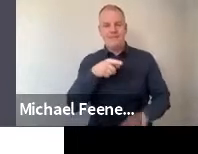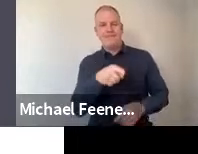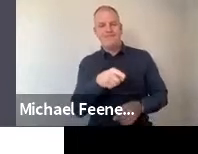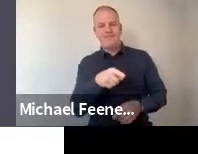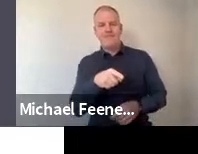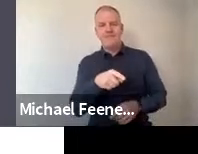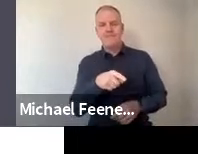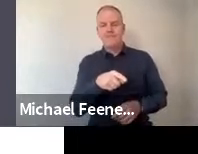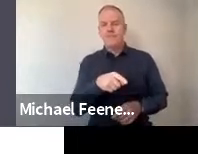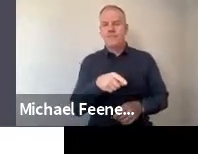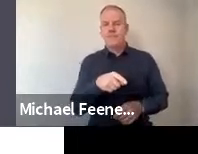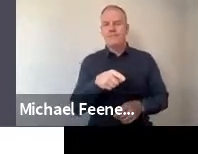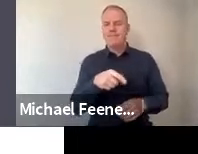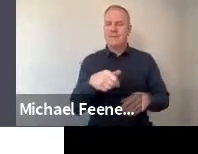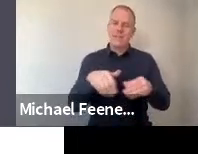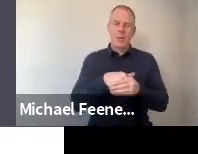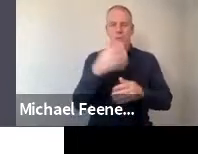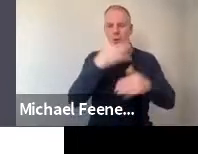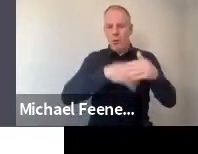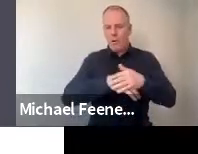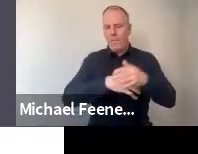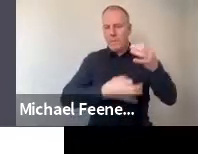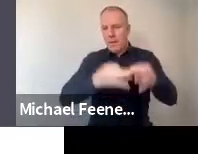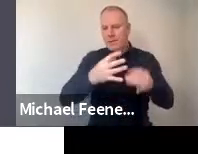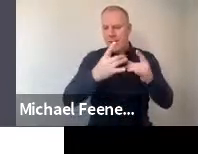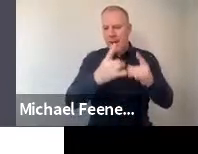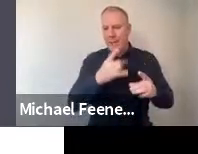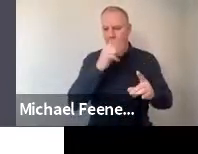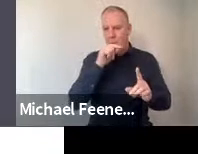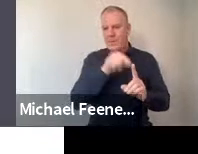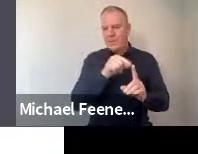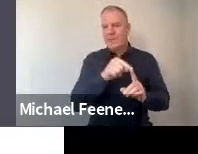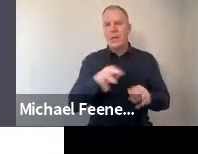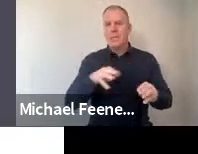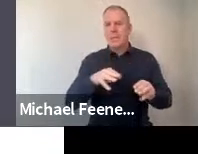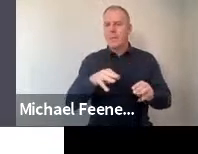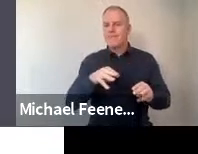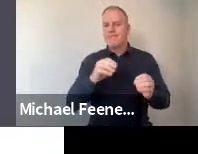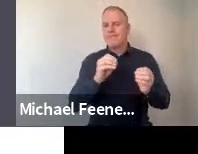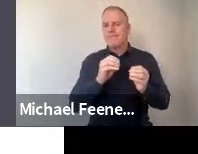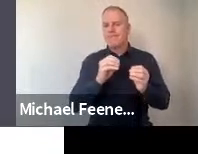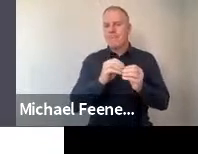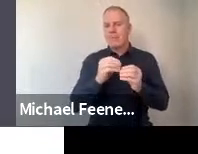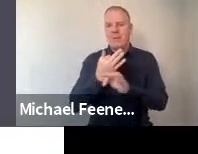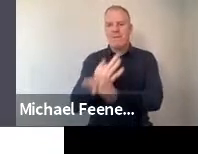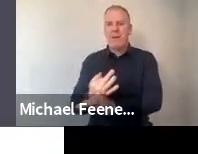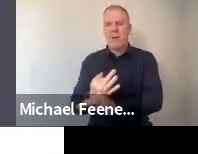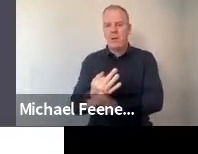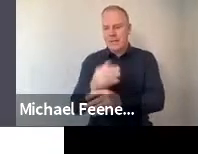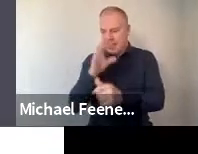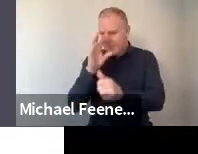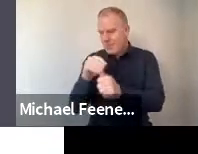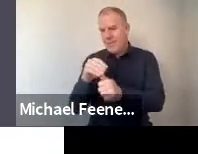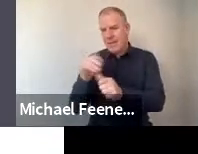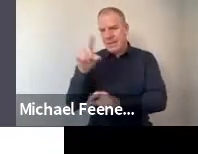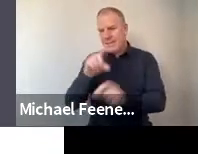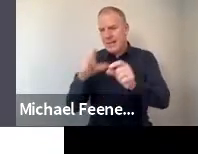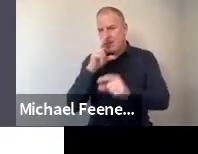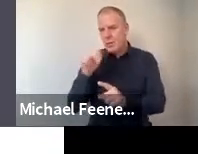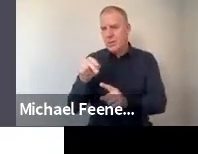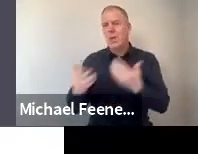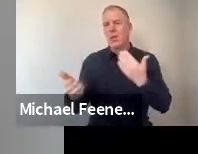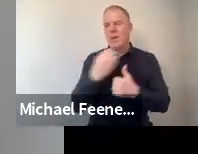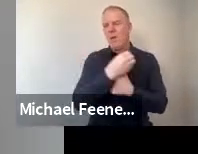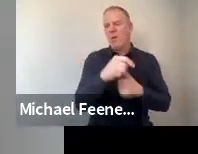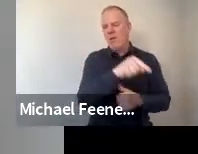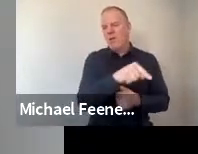under the under the of government and politics, health news, people did not identify with following science news very much compared to those